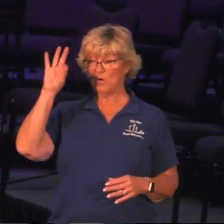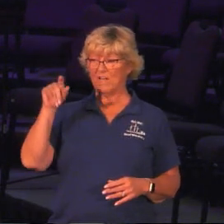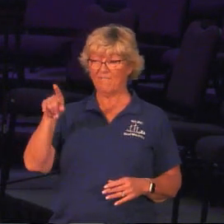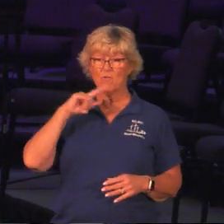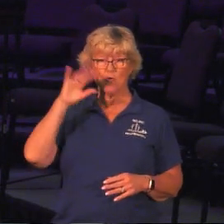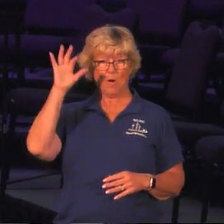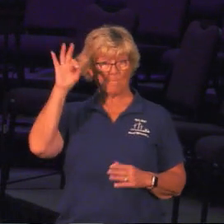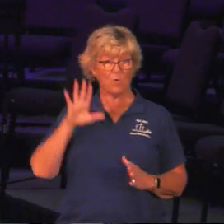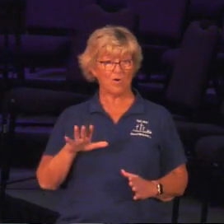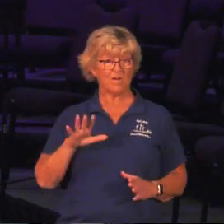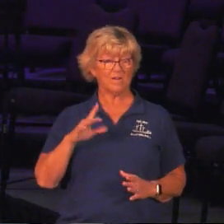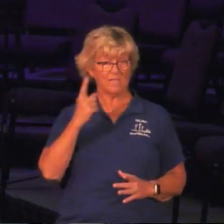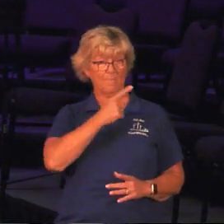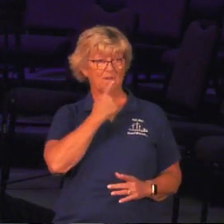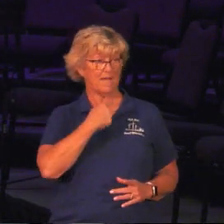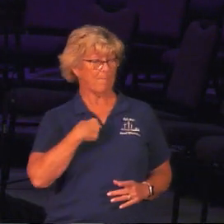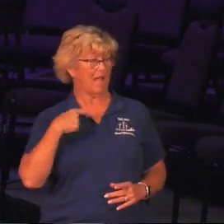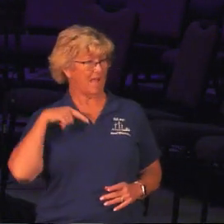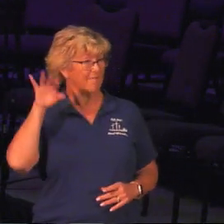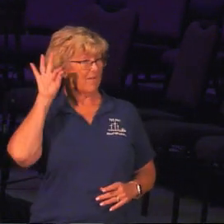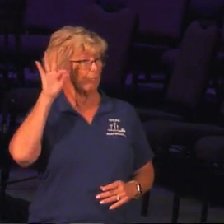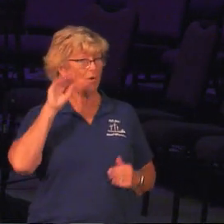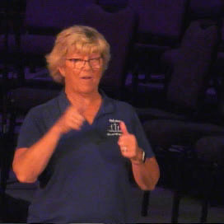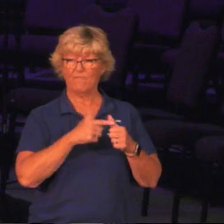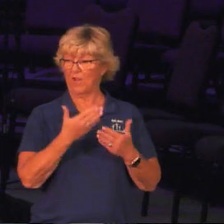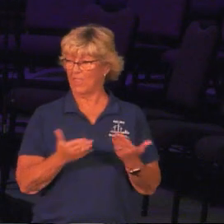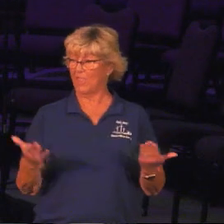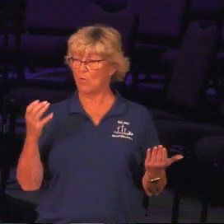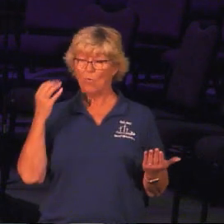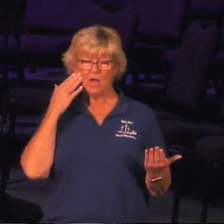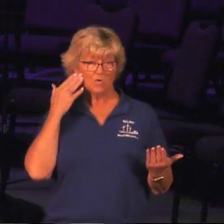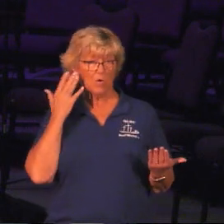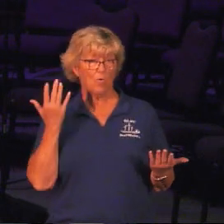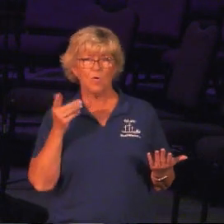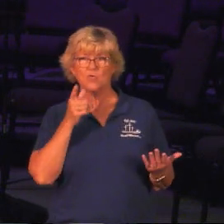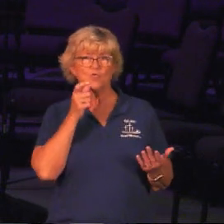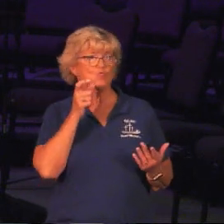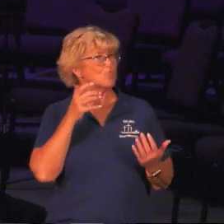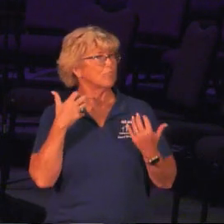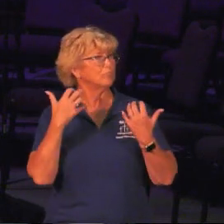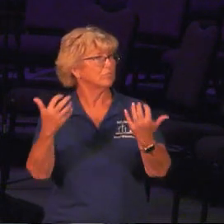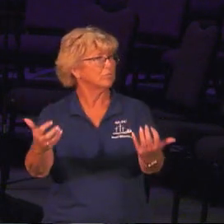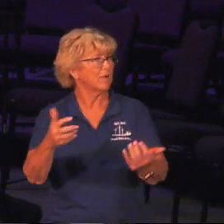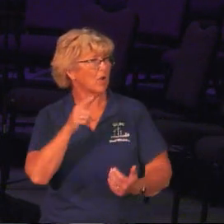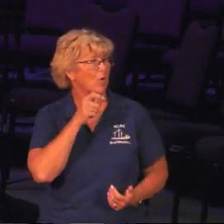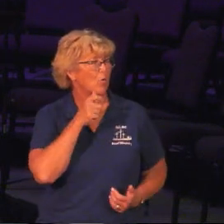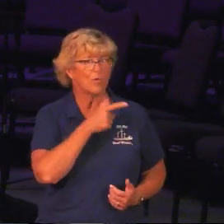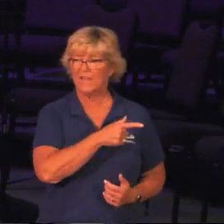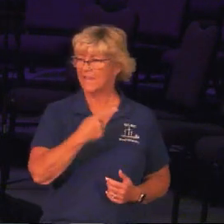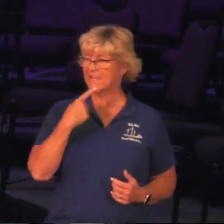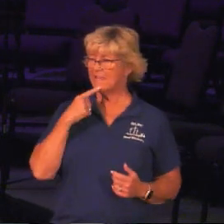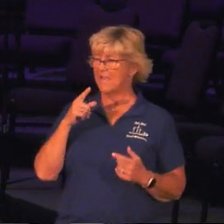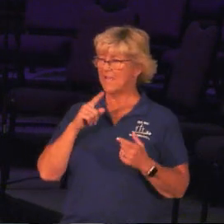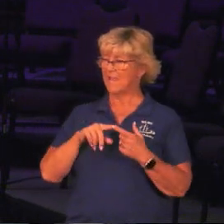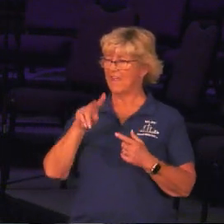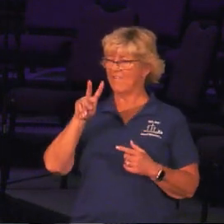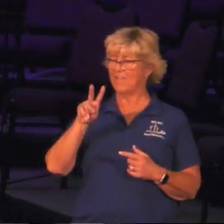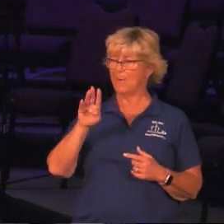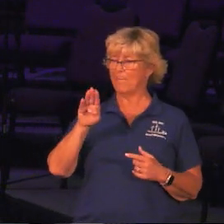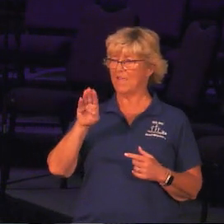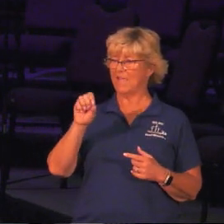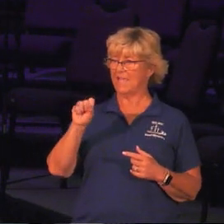a preacher and someone tells you you're going to be preaching, the first thing you want to know is, to whom am I preaching? And he said, to VBS